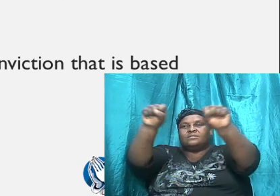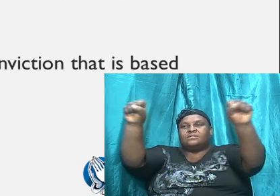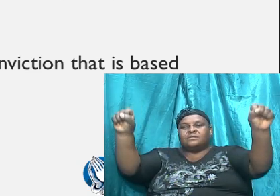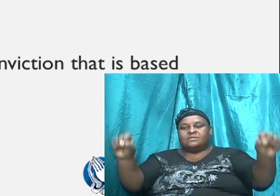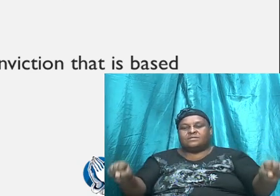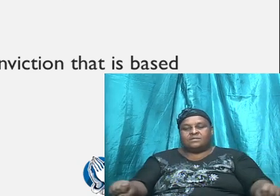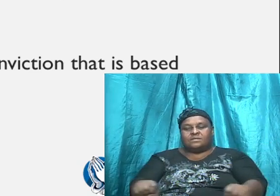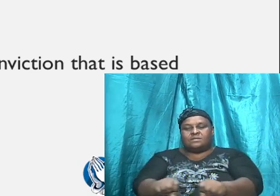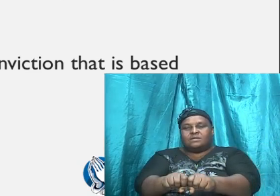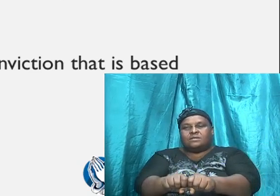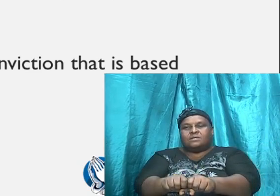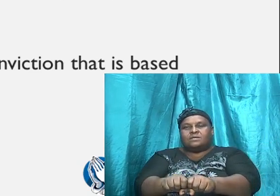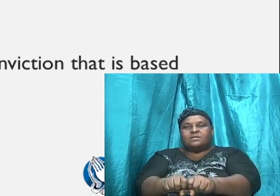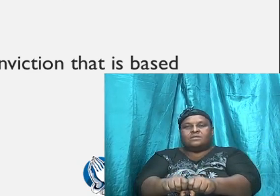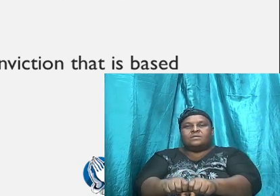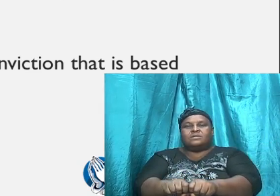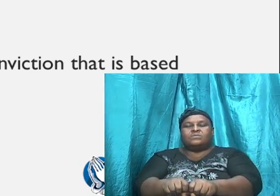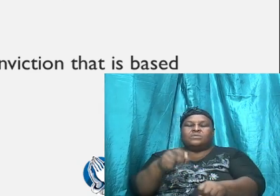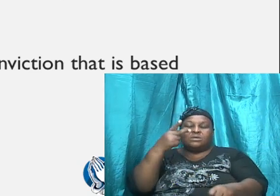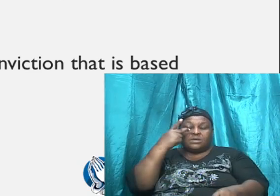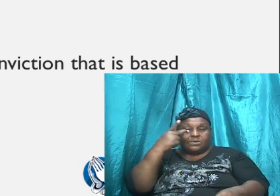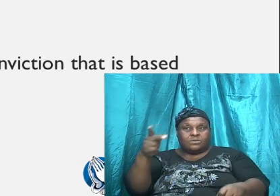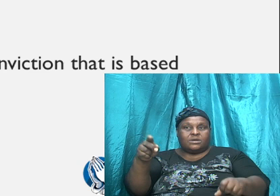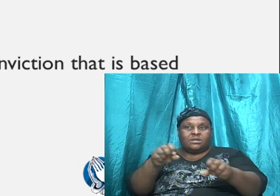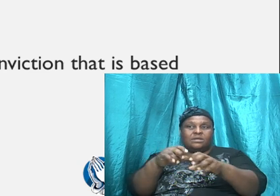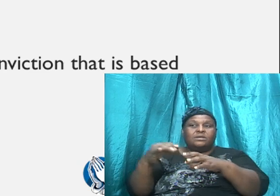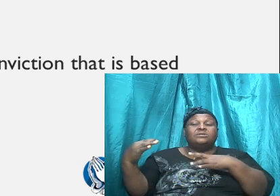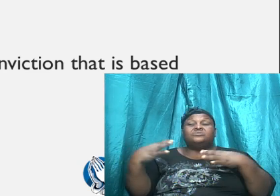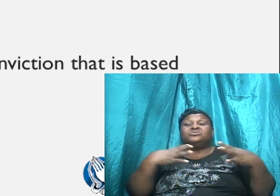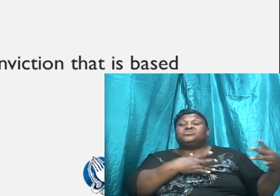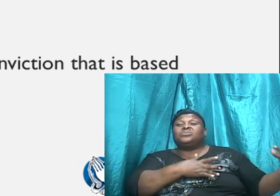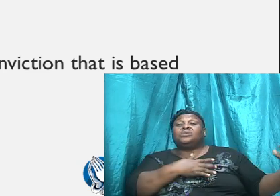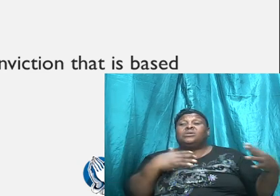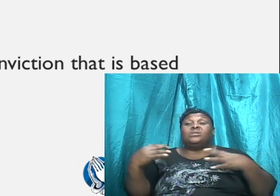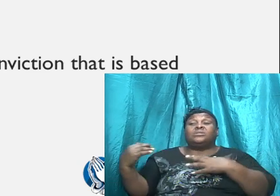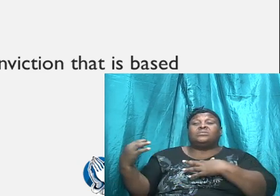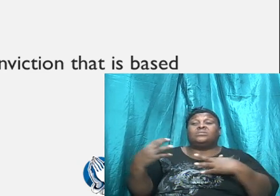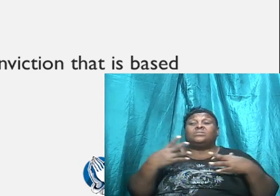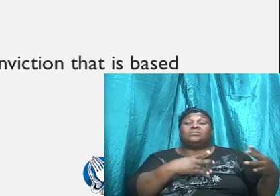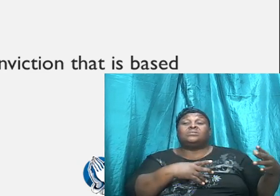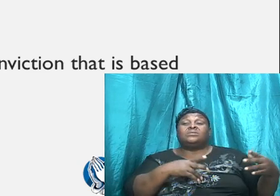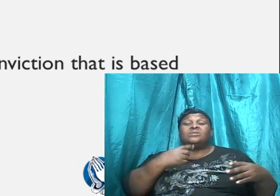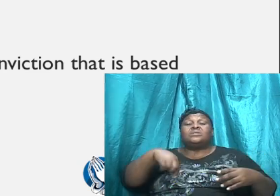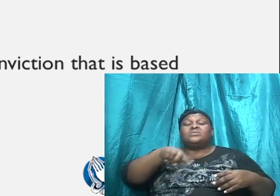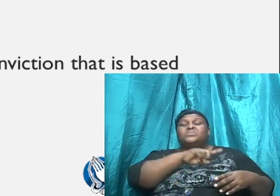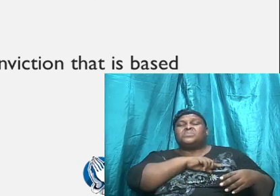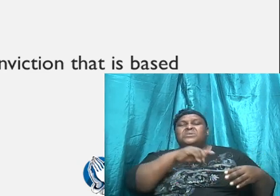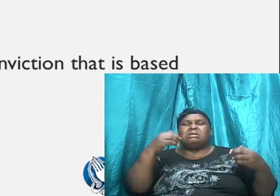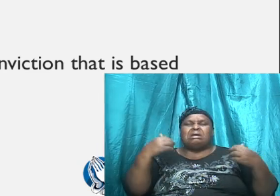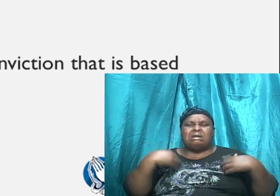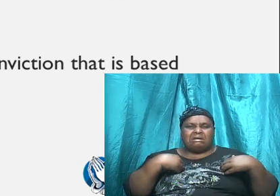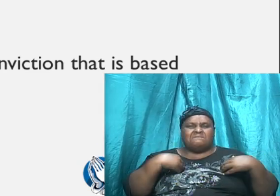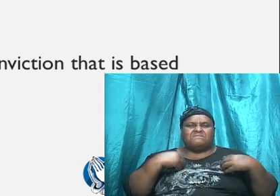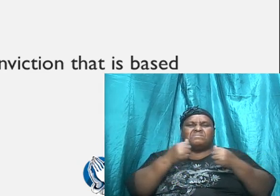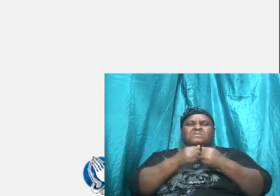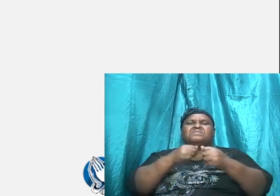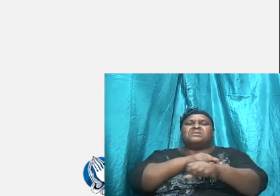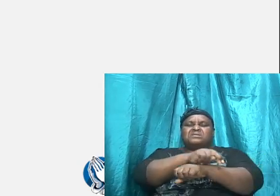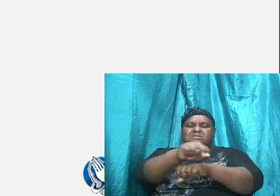looked at the struggle that we have with the nature of sin,